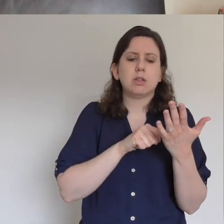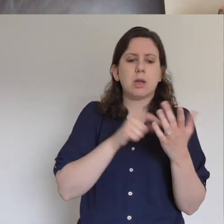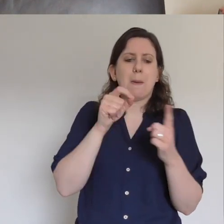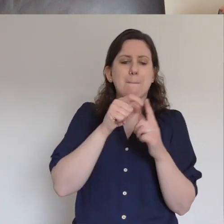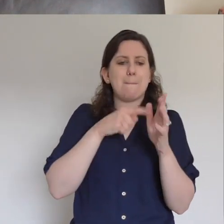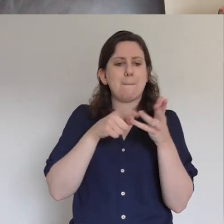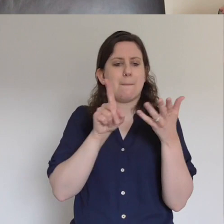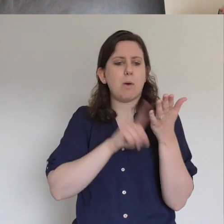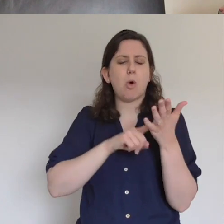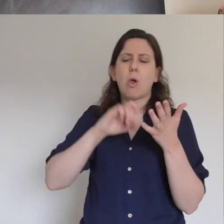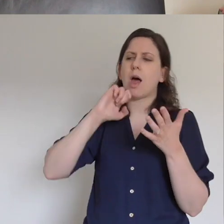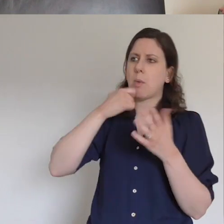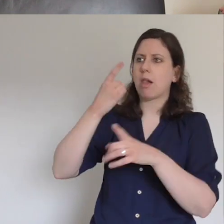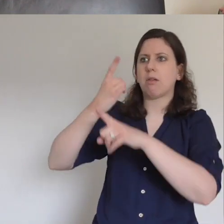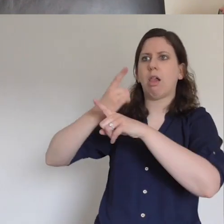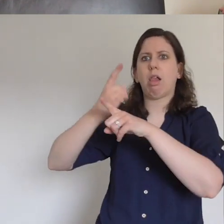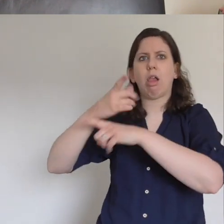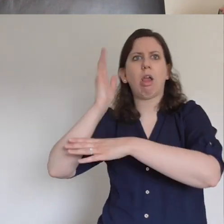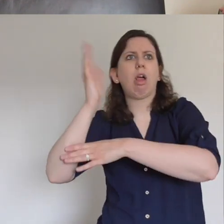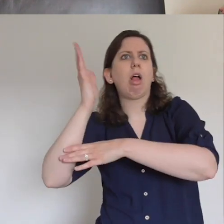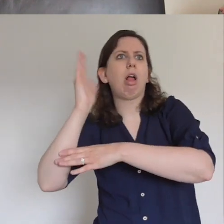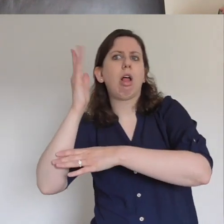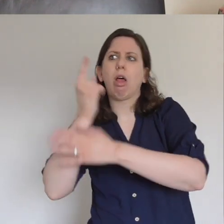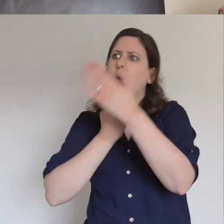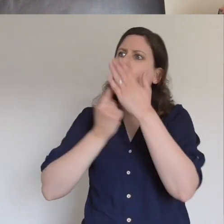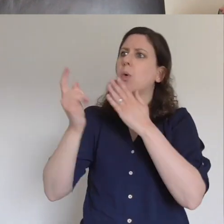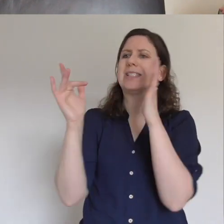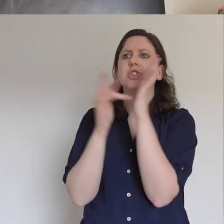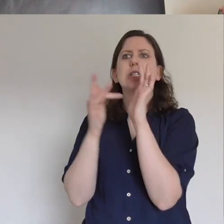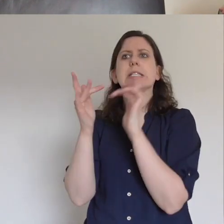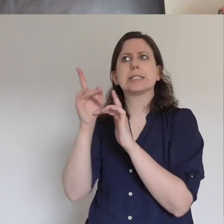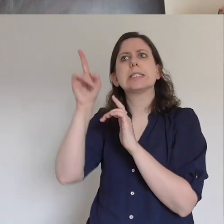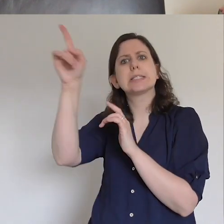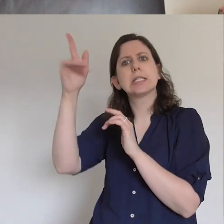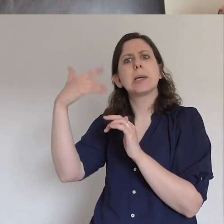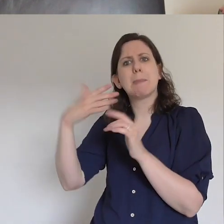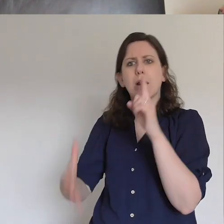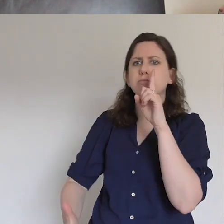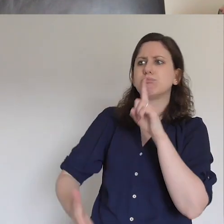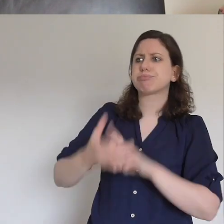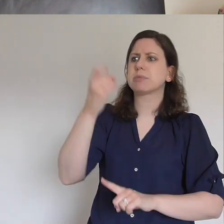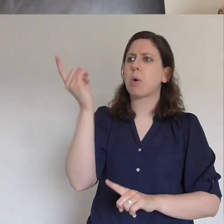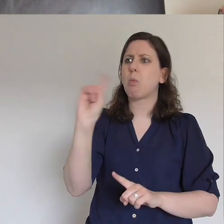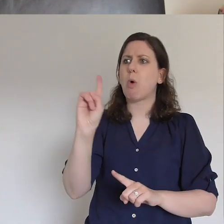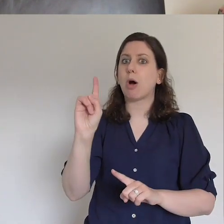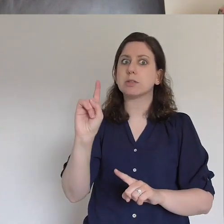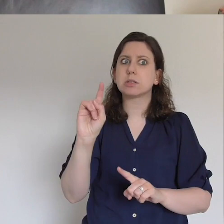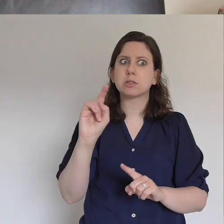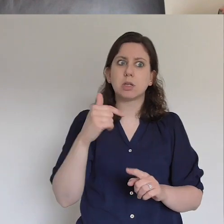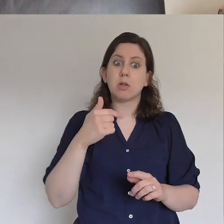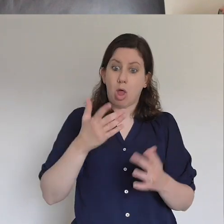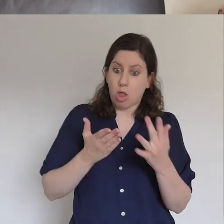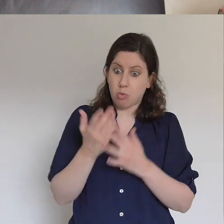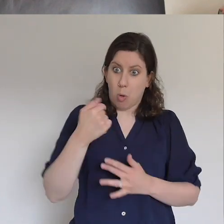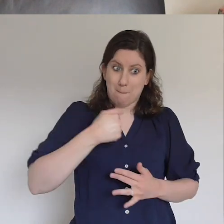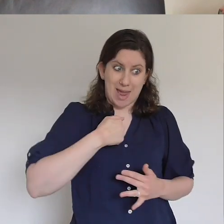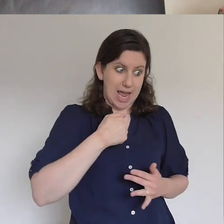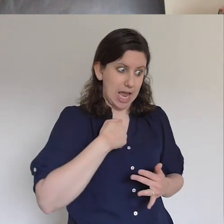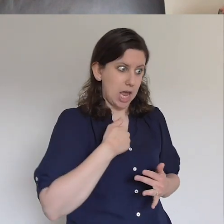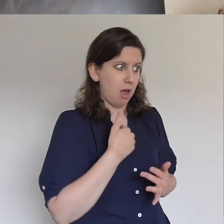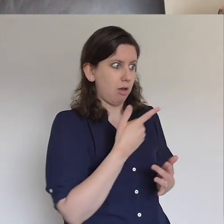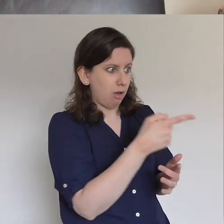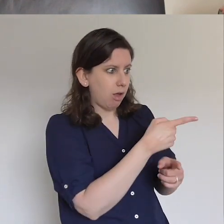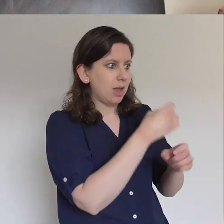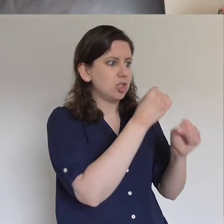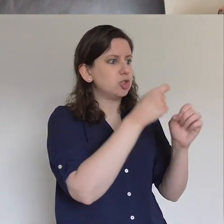venture to speak of anything except what Christ has accomplished through me in leading the Gentiles to obey God